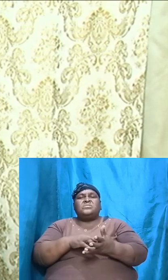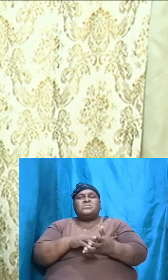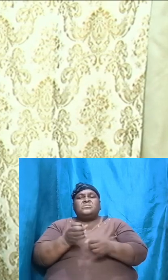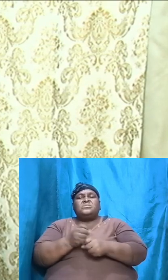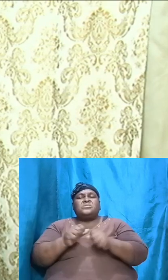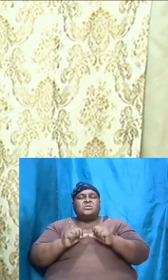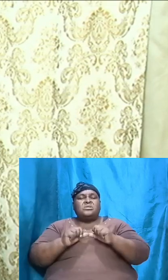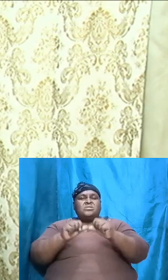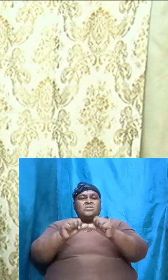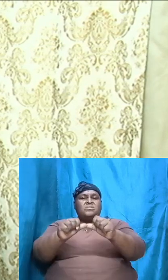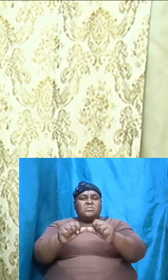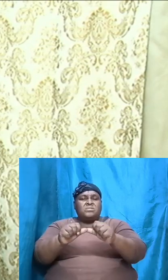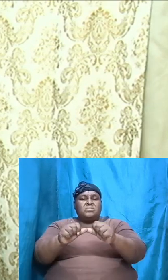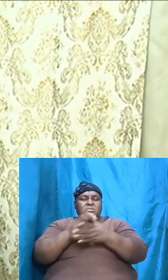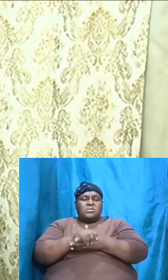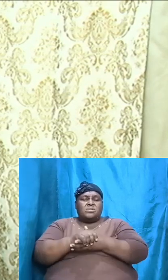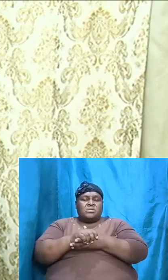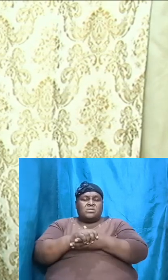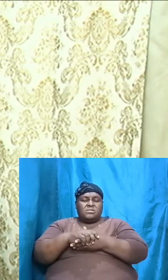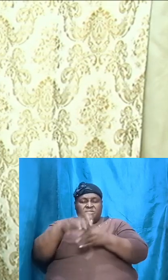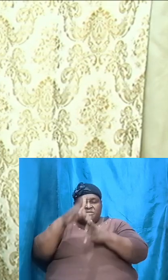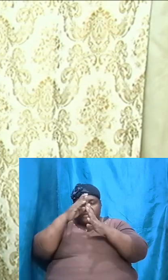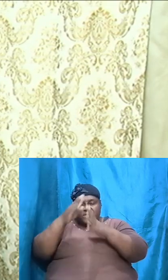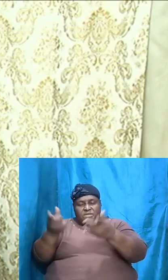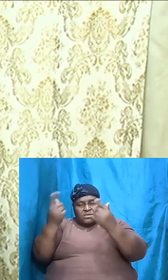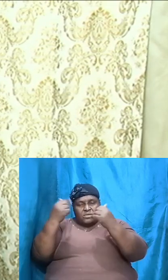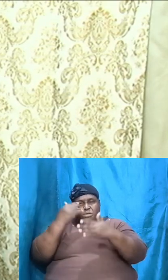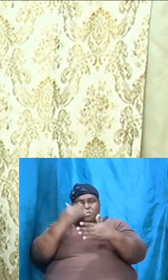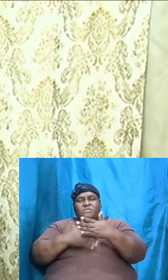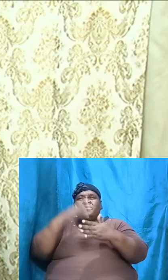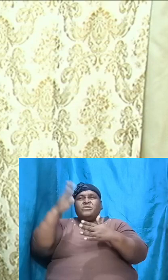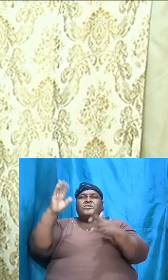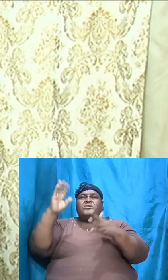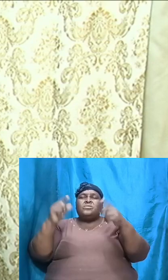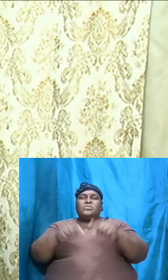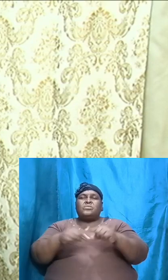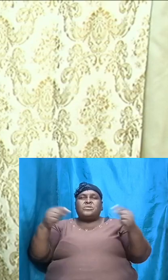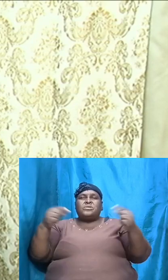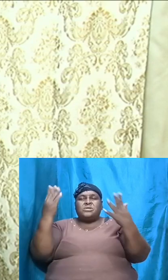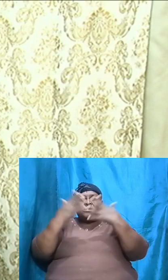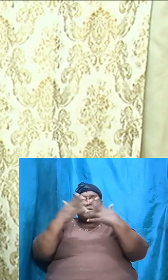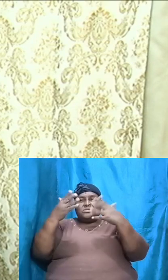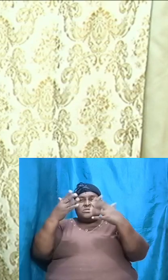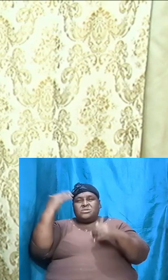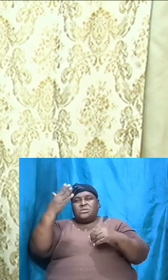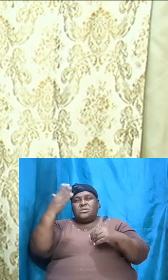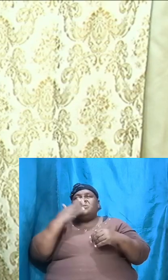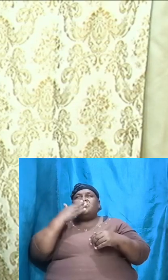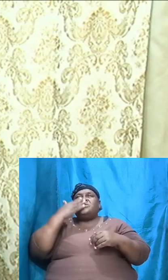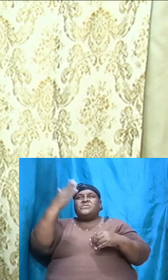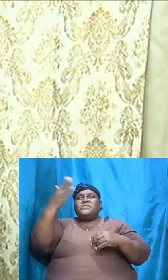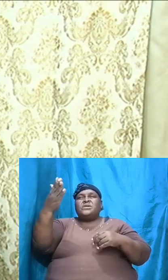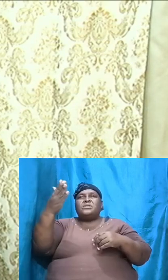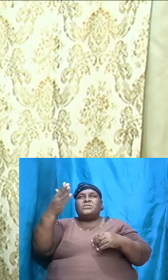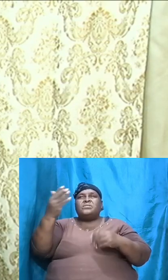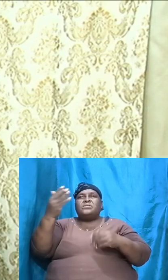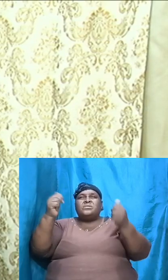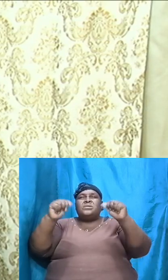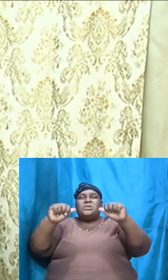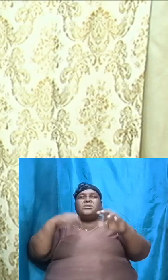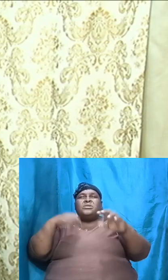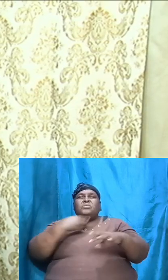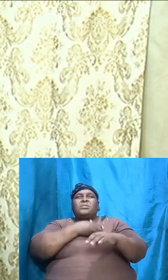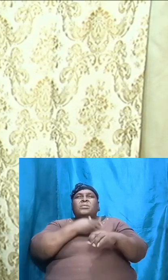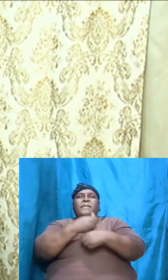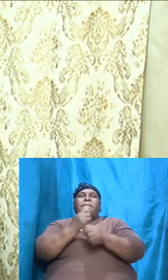continue let us pray Father we come before your great and your awesome presence and we thank you for enabling us and